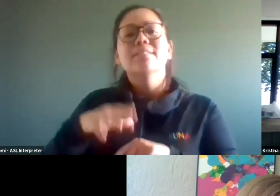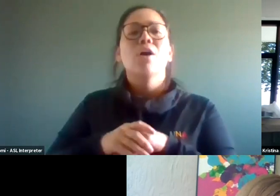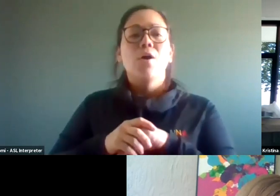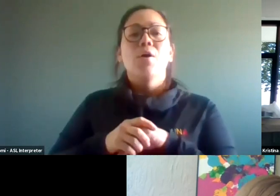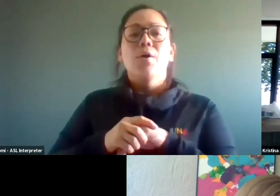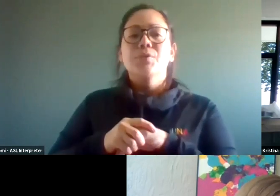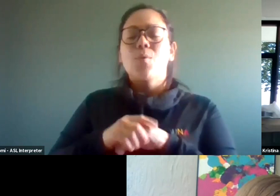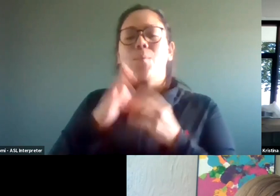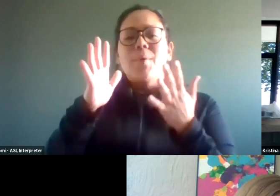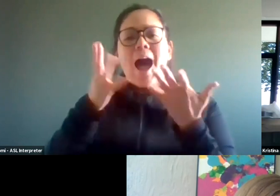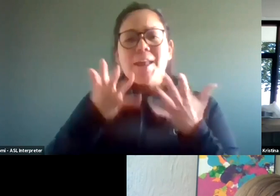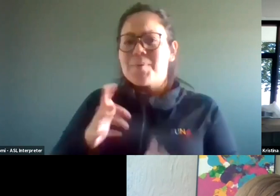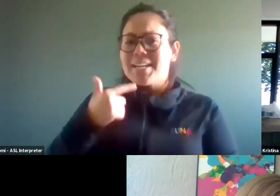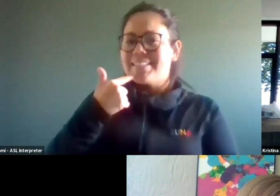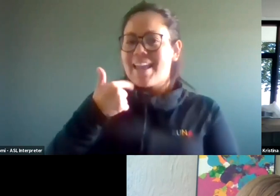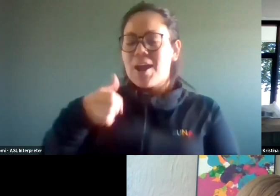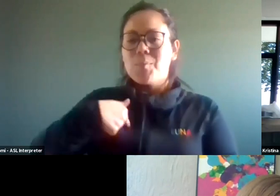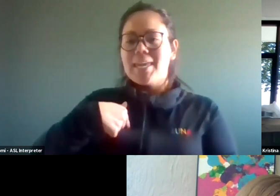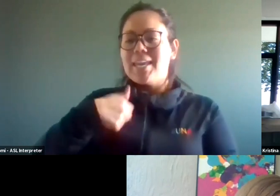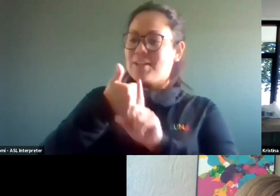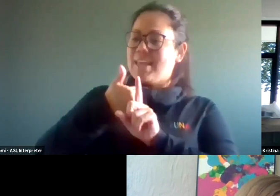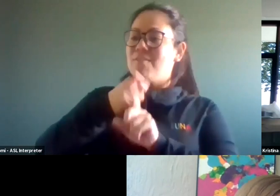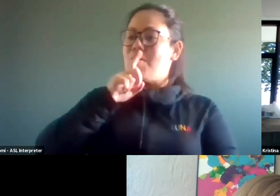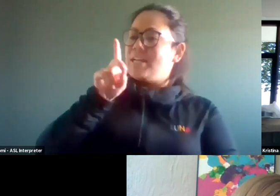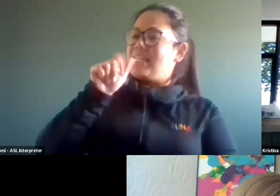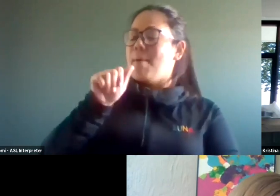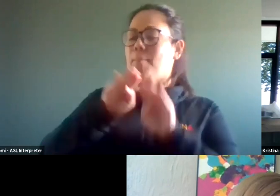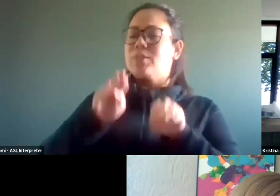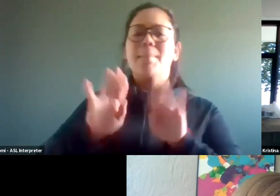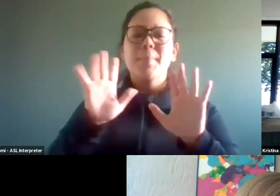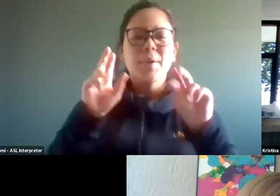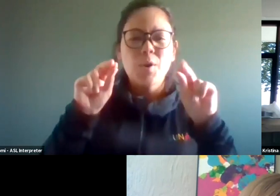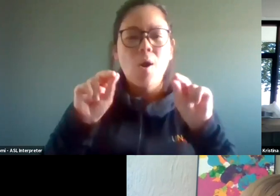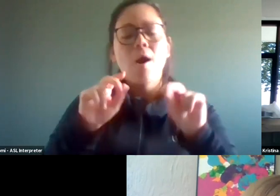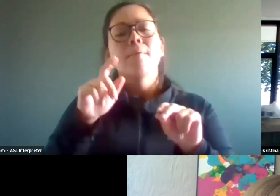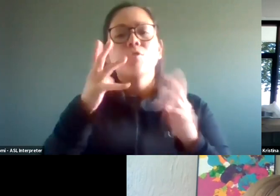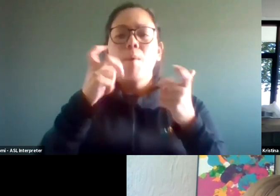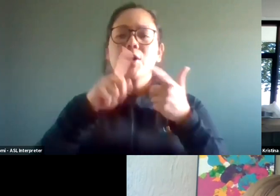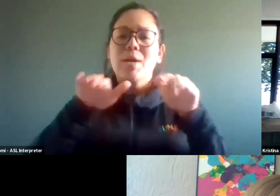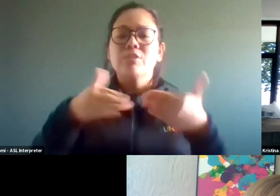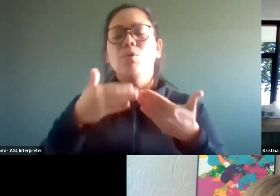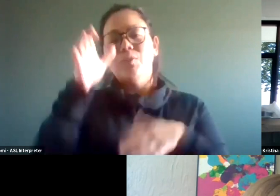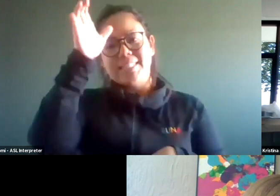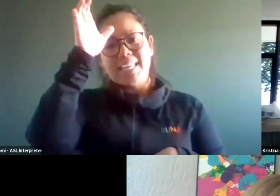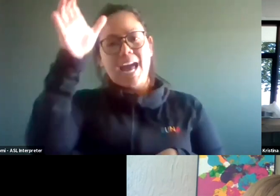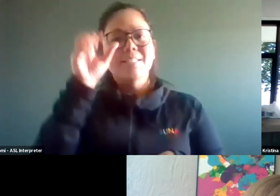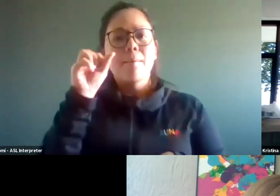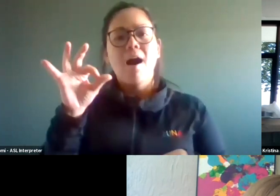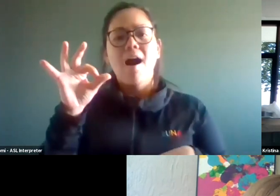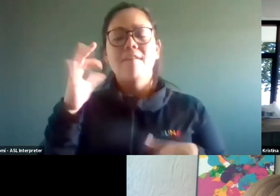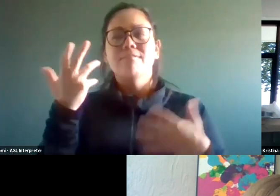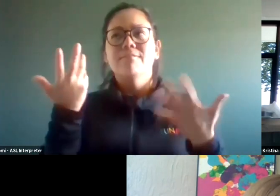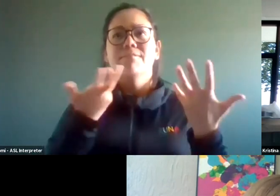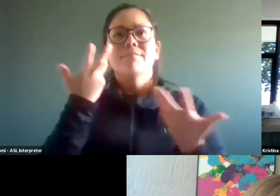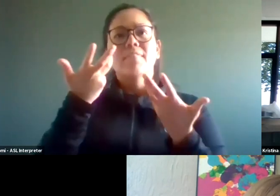I don't like to say that we are a disability museum. Um, so right now I do want to introduce kind of the concept of the